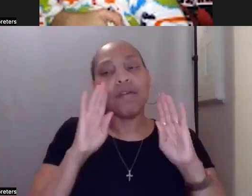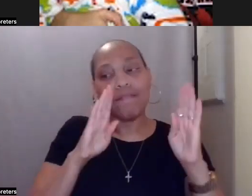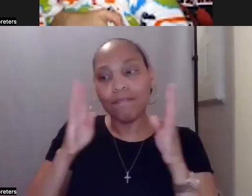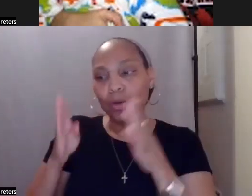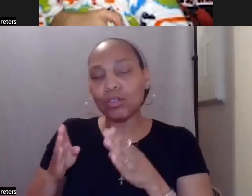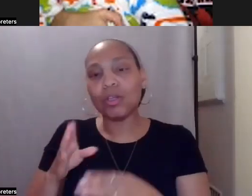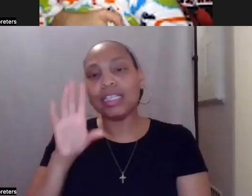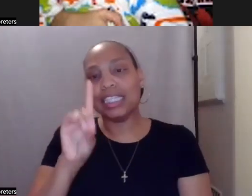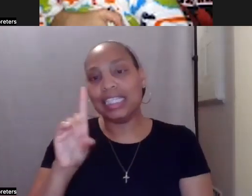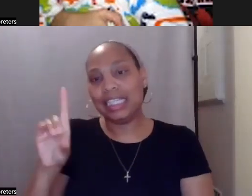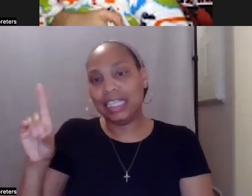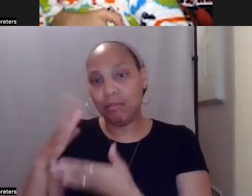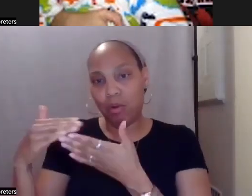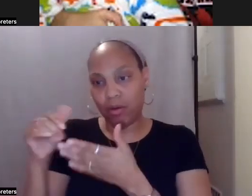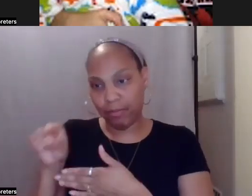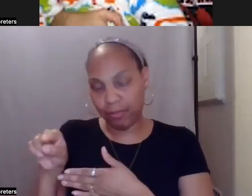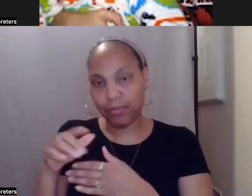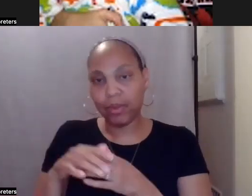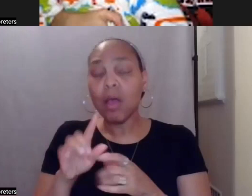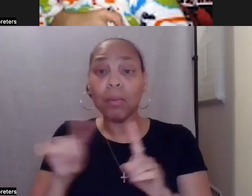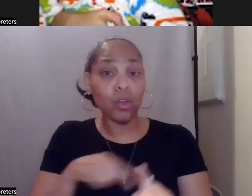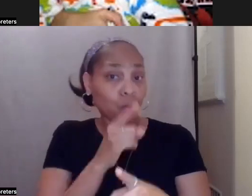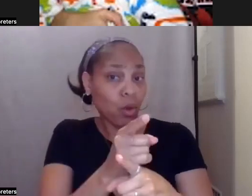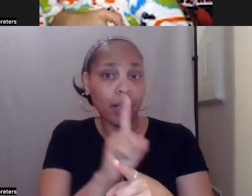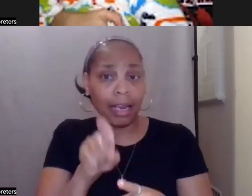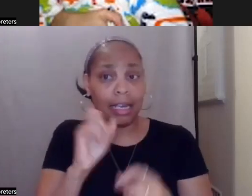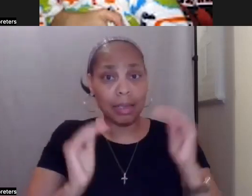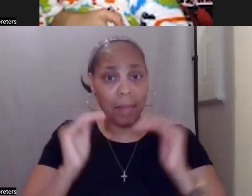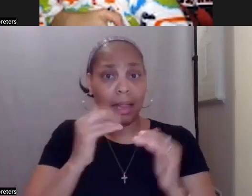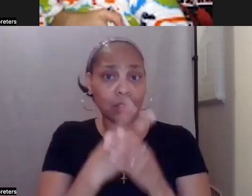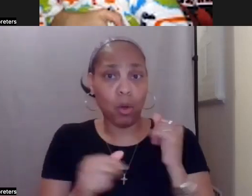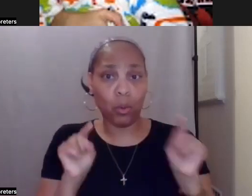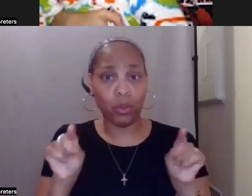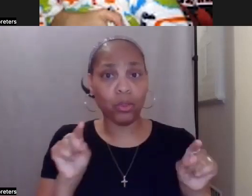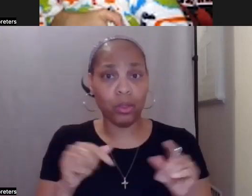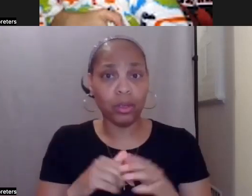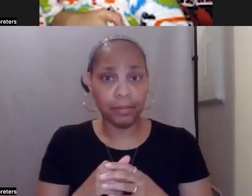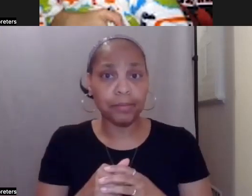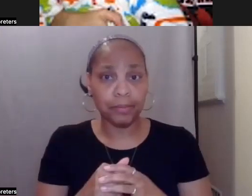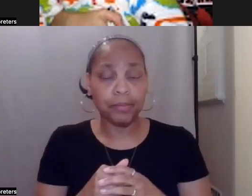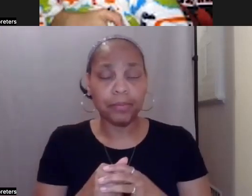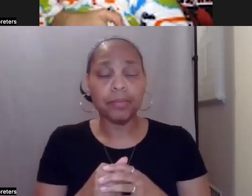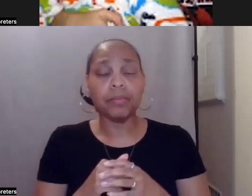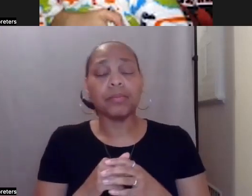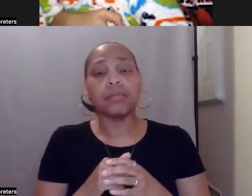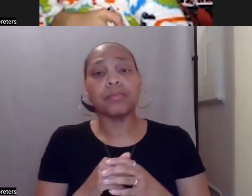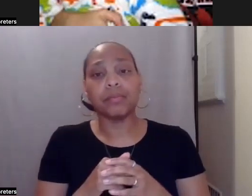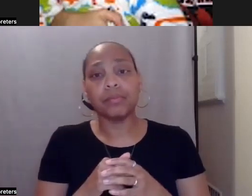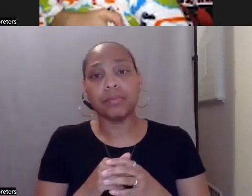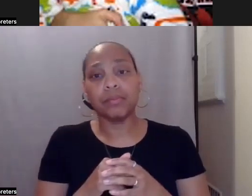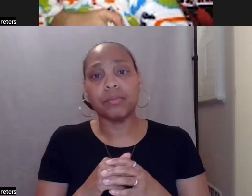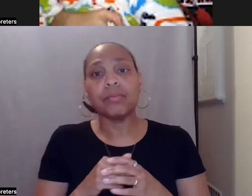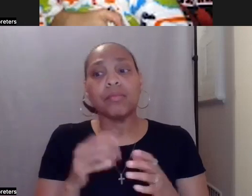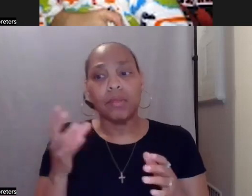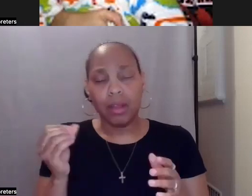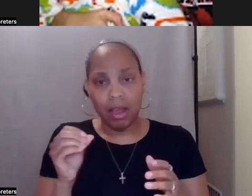DDD piece, but you're right. I do have to balance, you know, the two, the two sets of, uh, the two sets of, um, hours, um, and